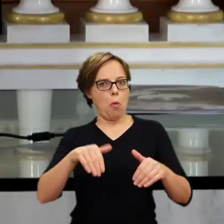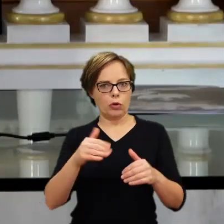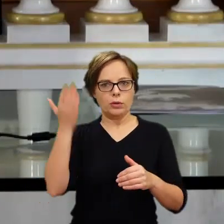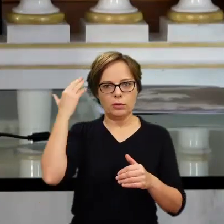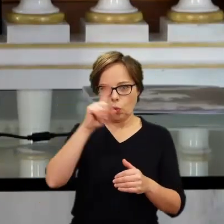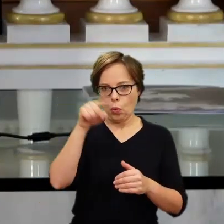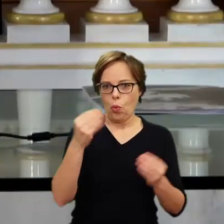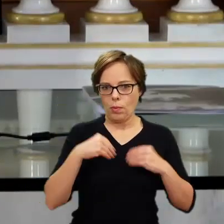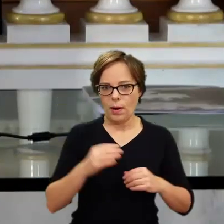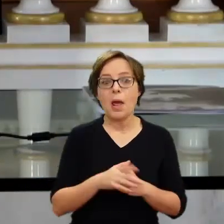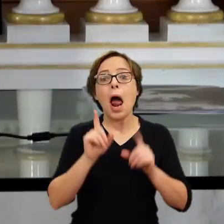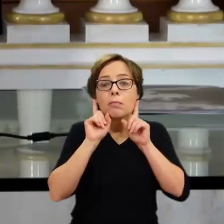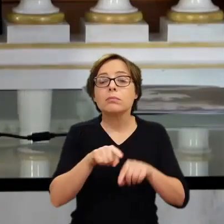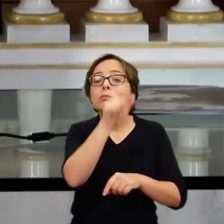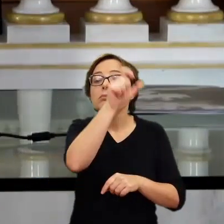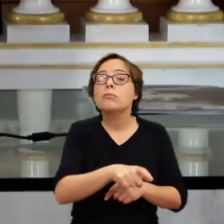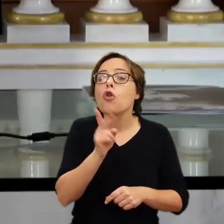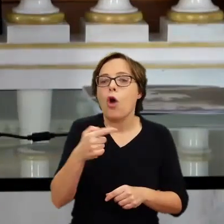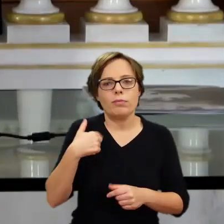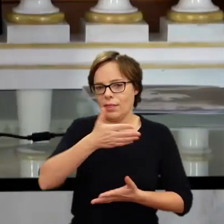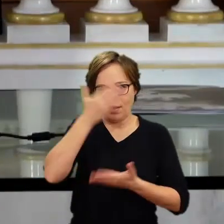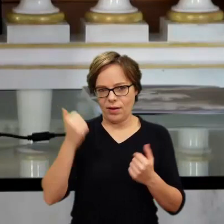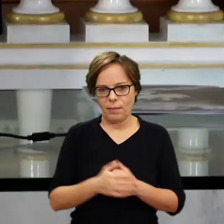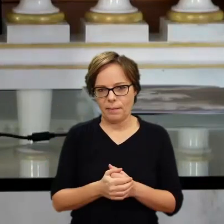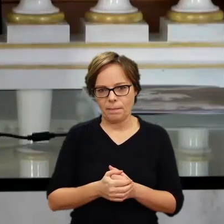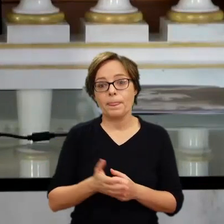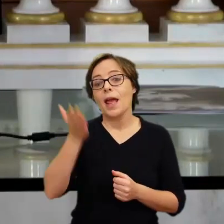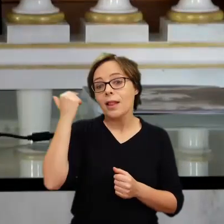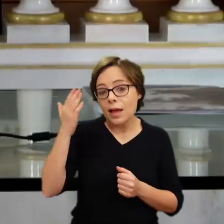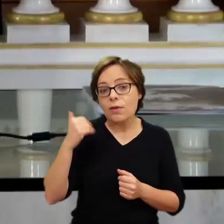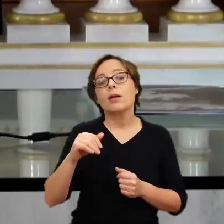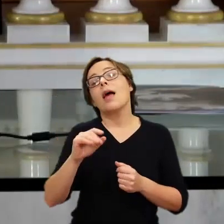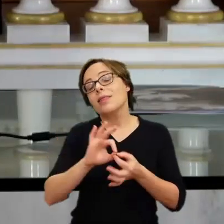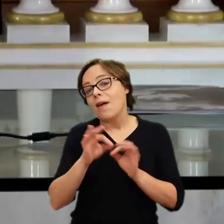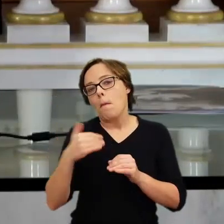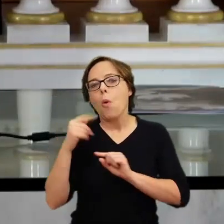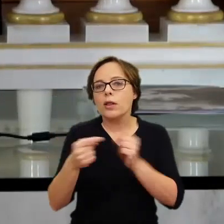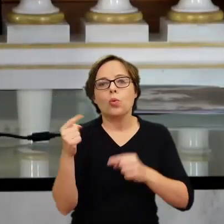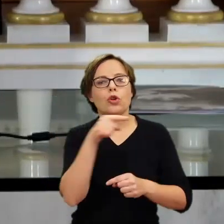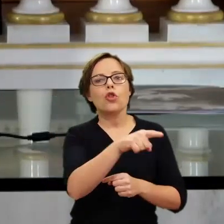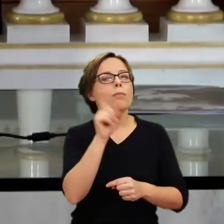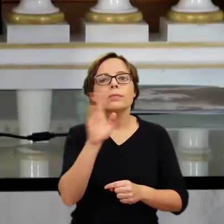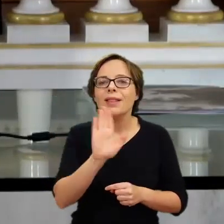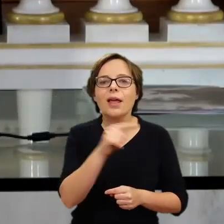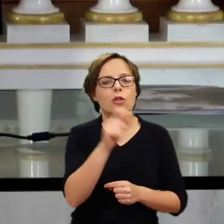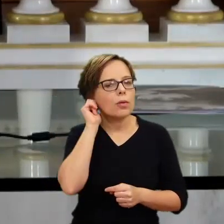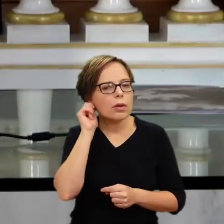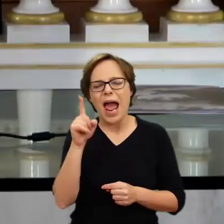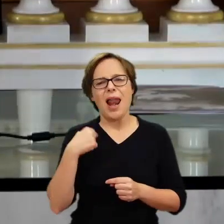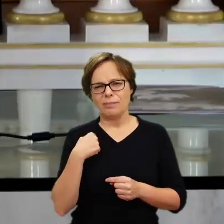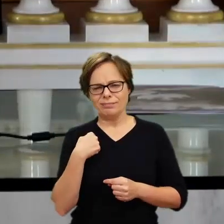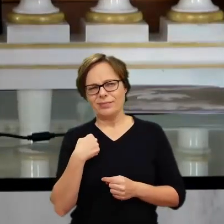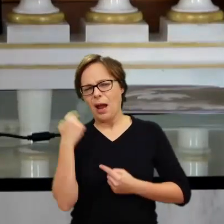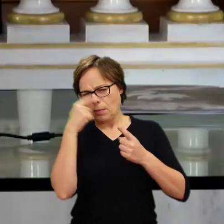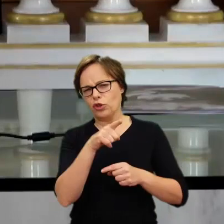You know, we don't know who the man is. And as I've said before, also some scholars argue that it's a woman and not a man, which I think it probably is a